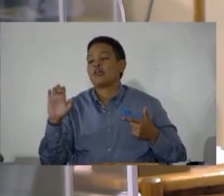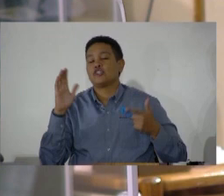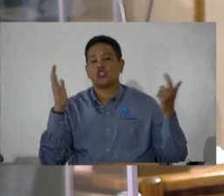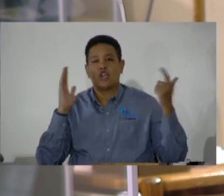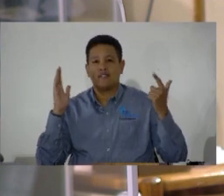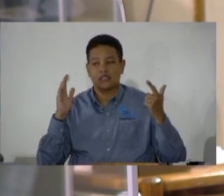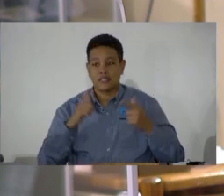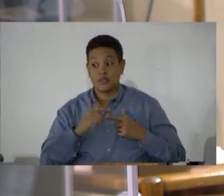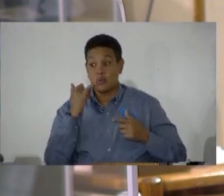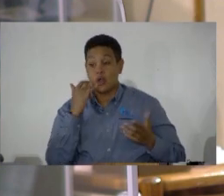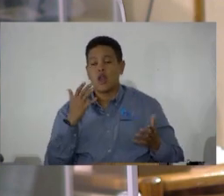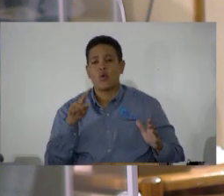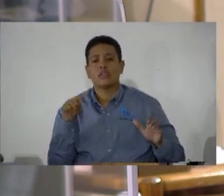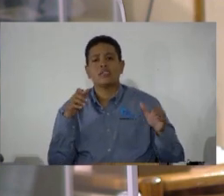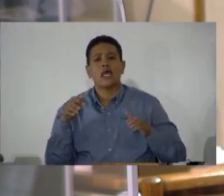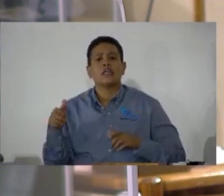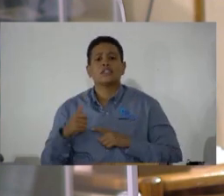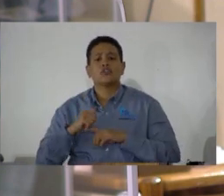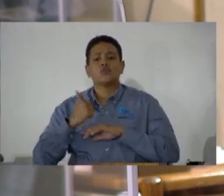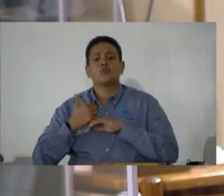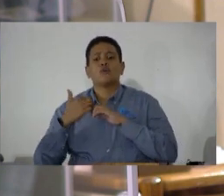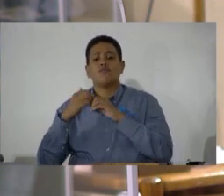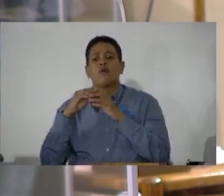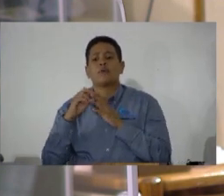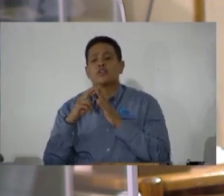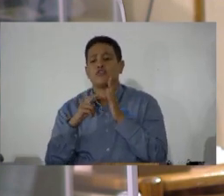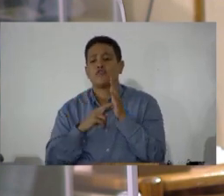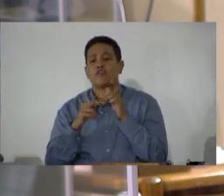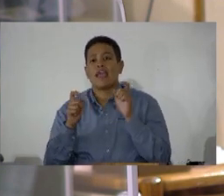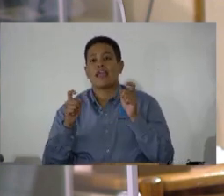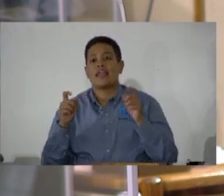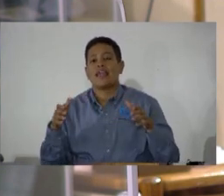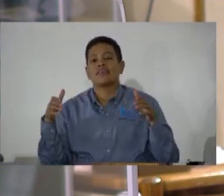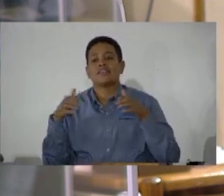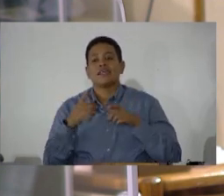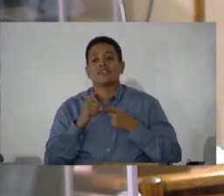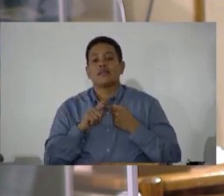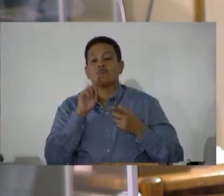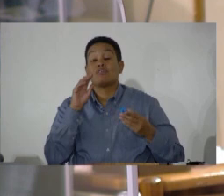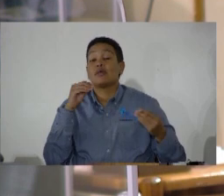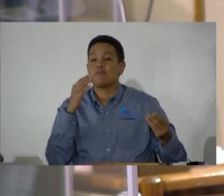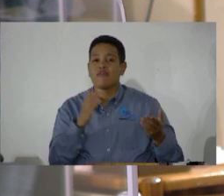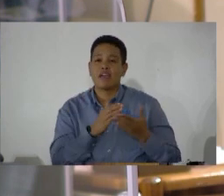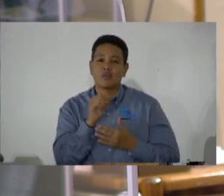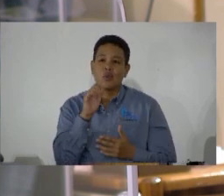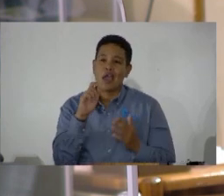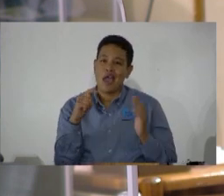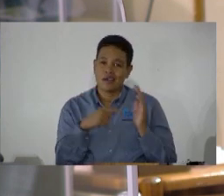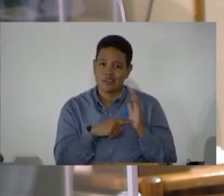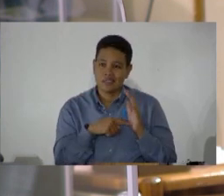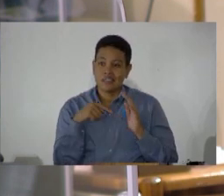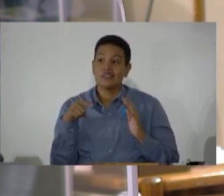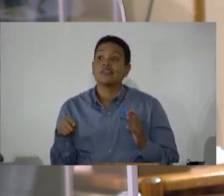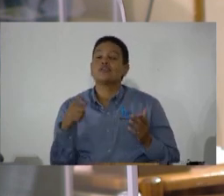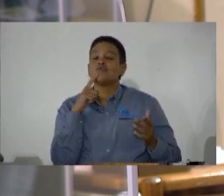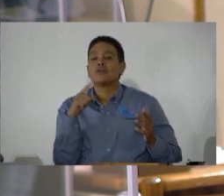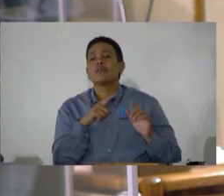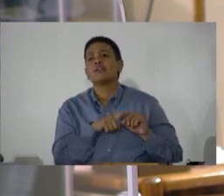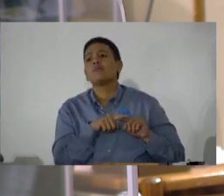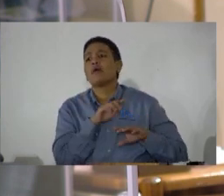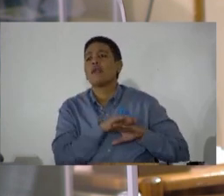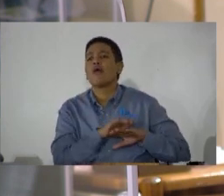It will allow these entities to fall within the regulated sector as provided by the Act. This designation is subject